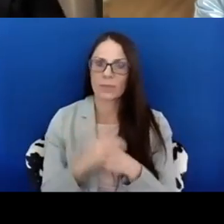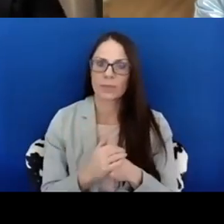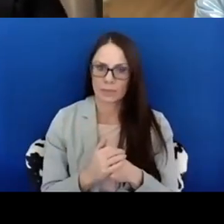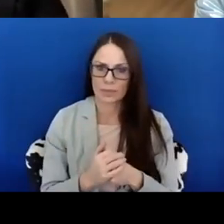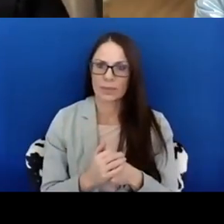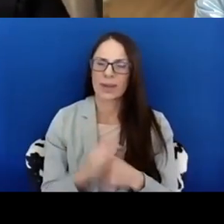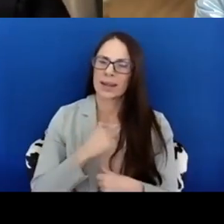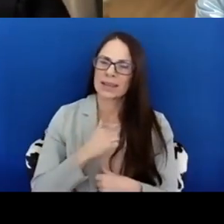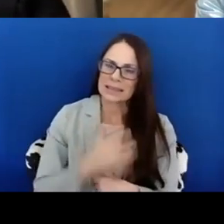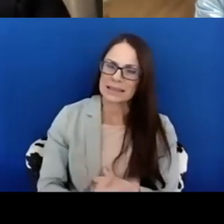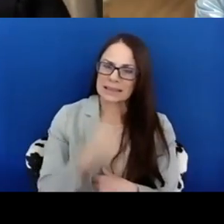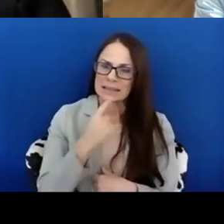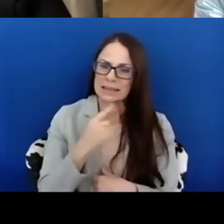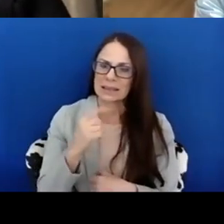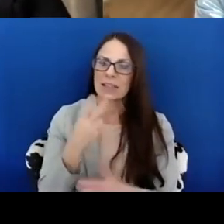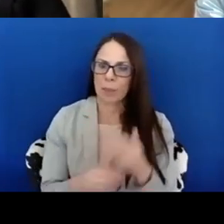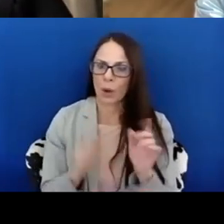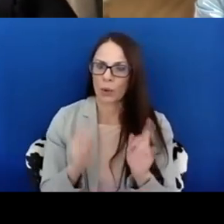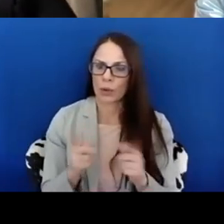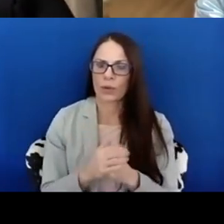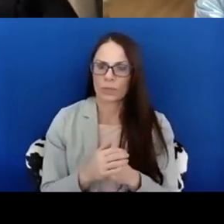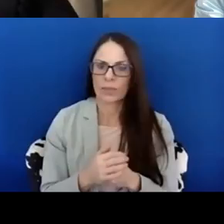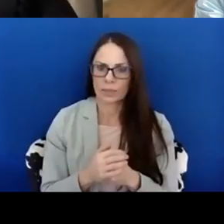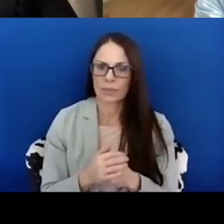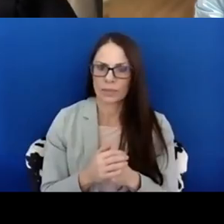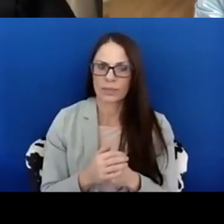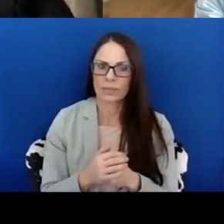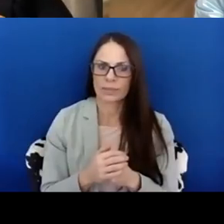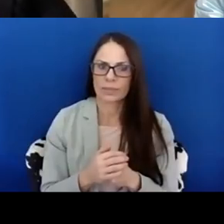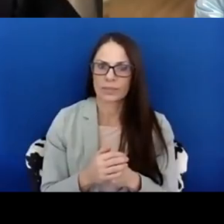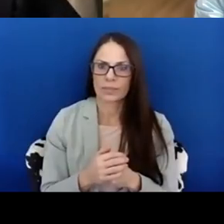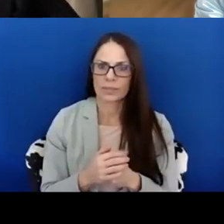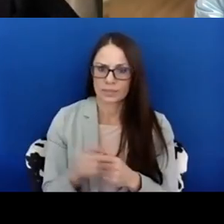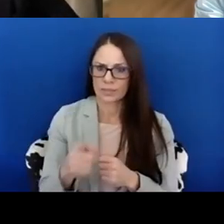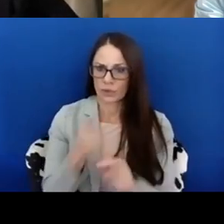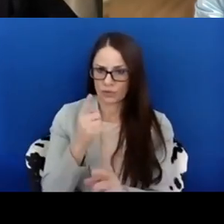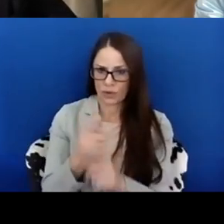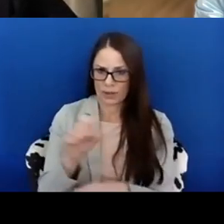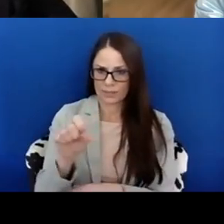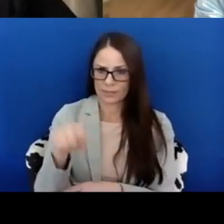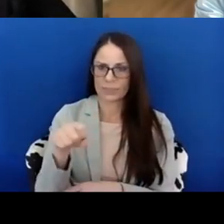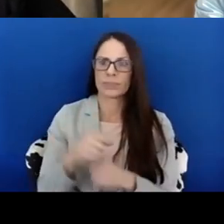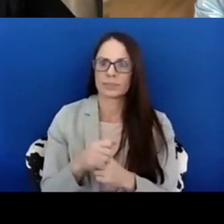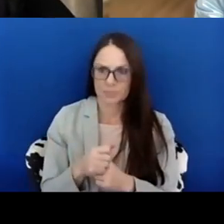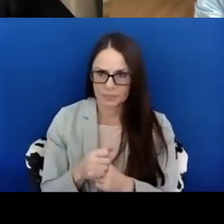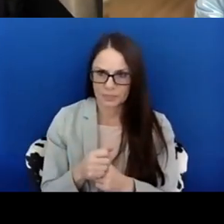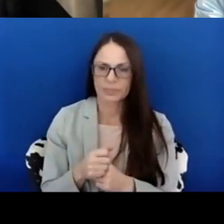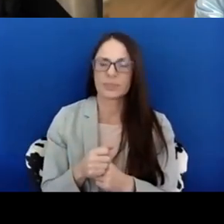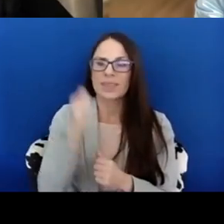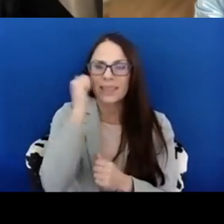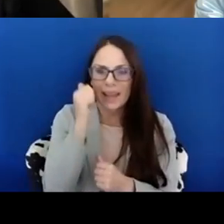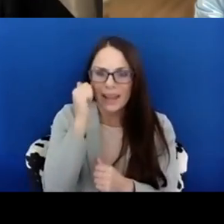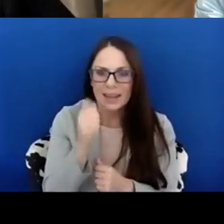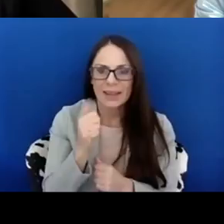inclined to say that it's both. I think that you're certainly right that the daily hourly